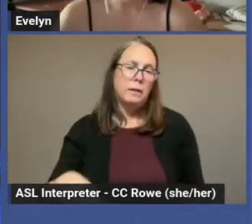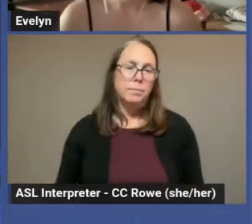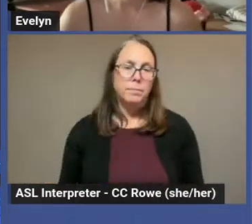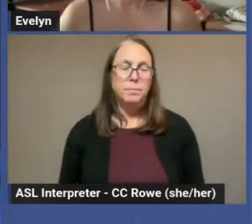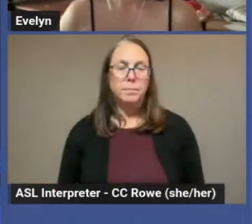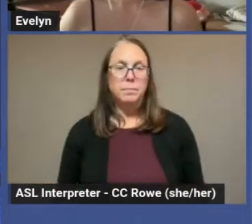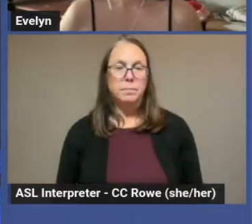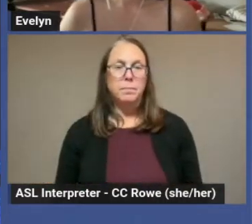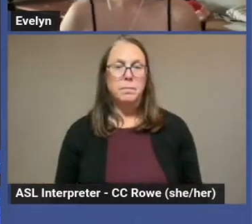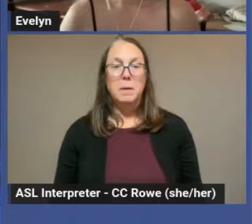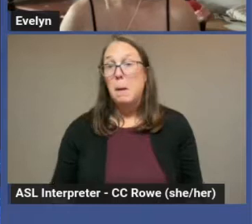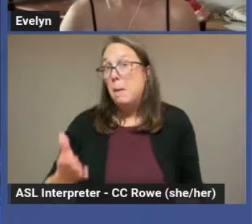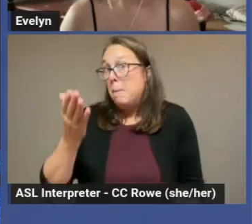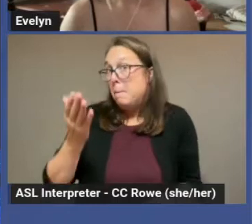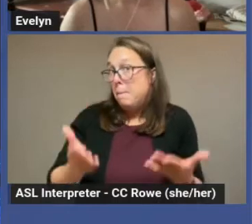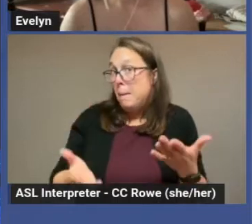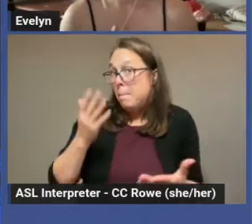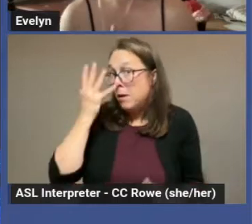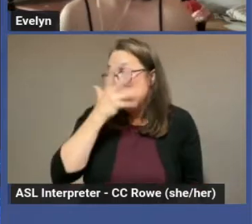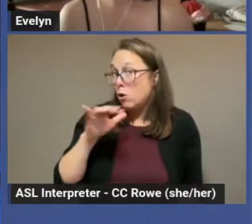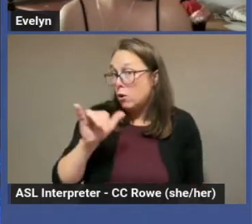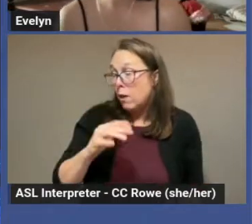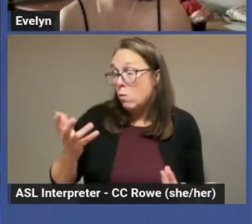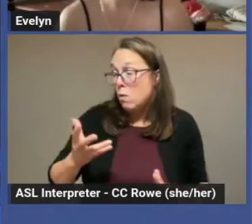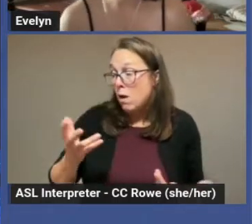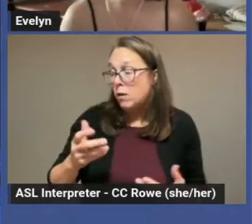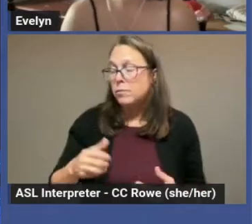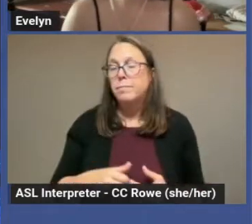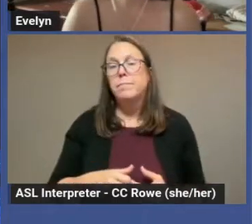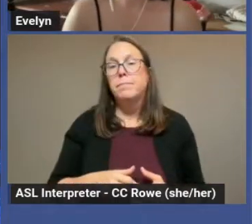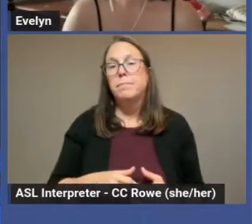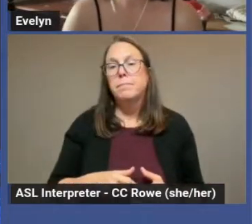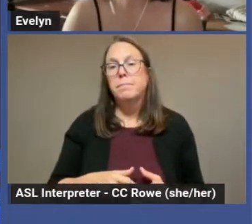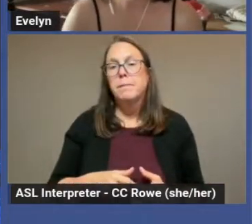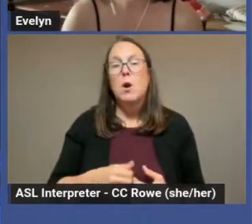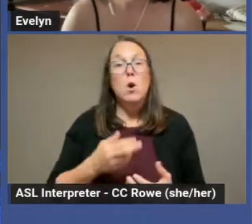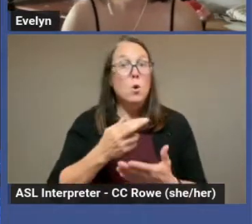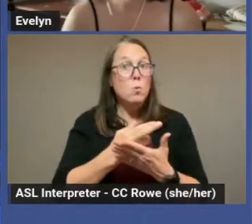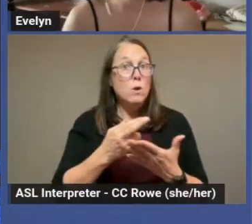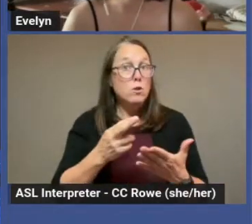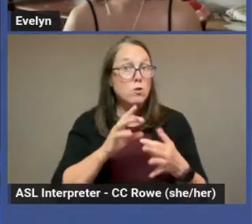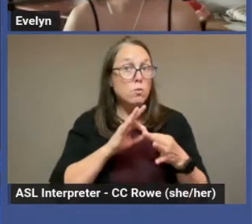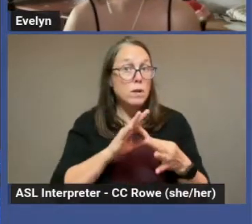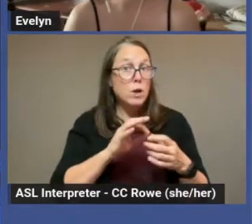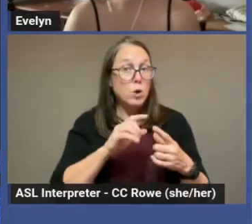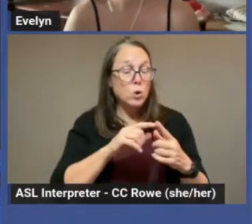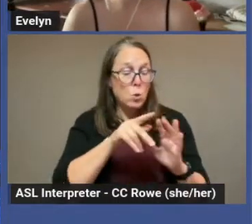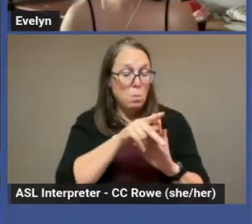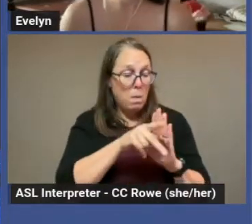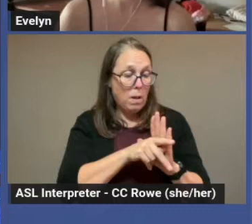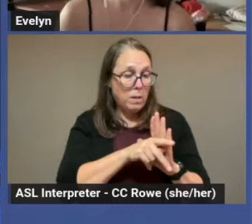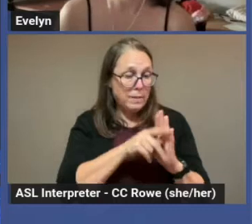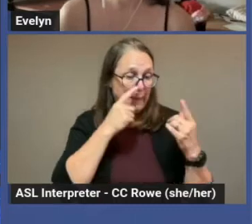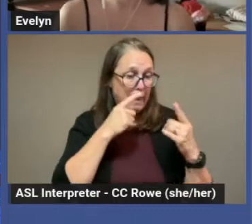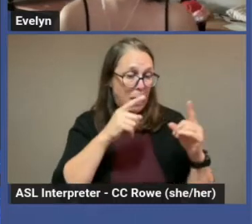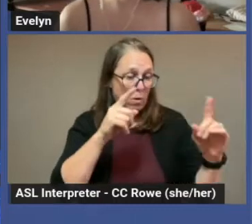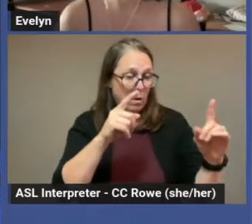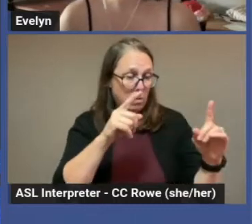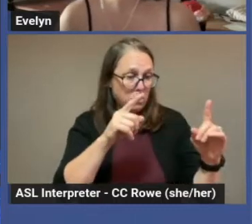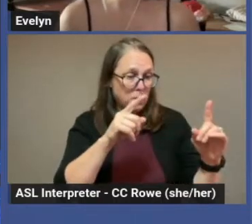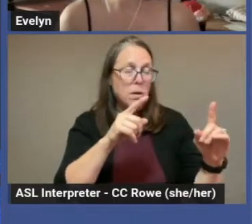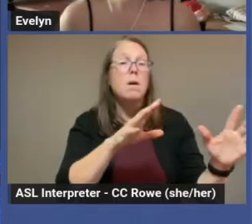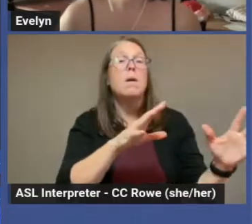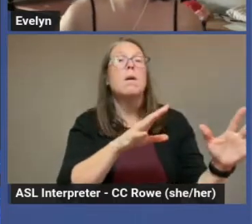It may look like pulling together research about policy outcomes and using that to